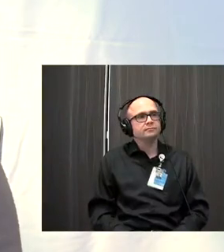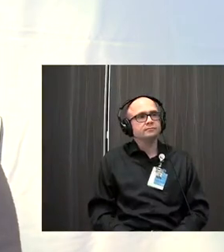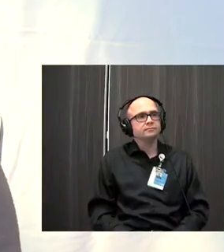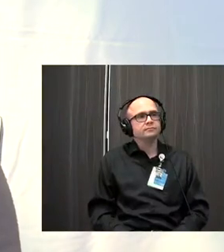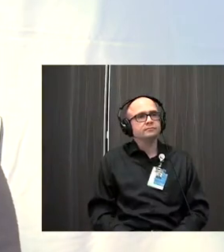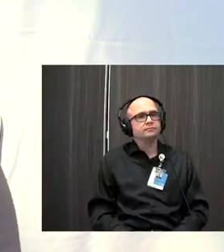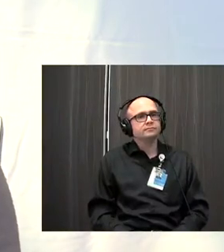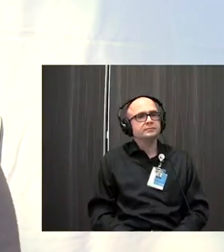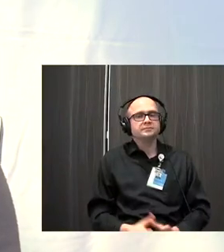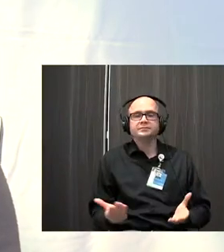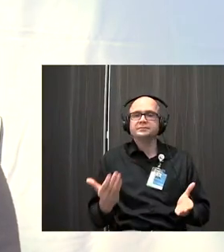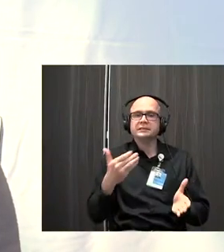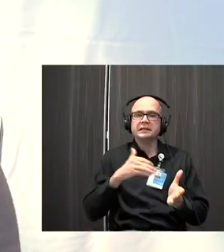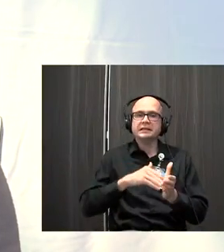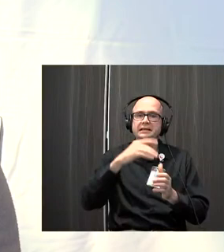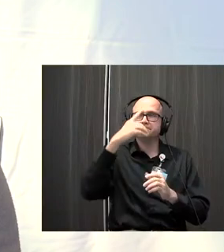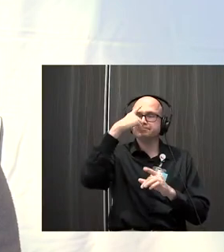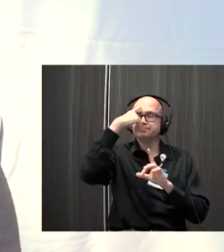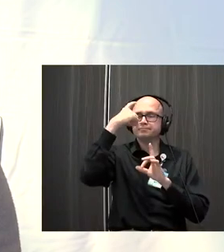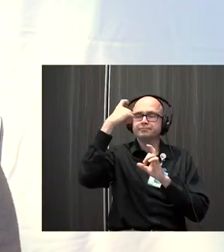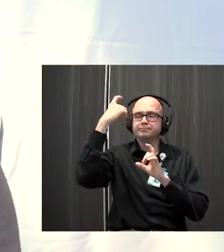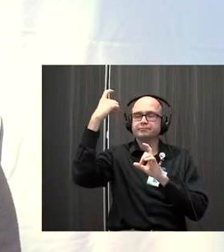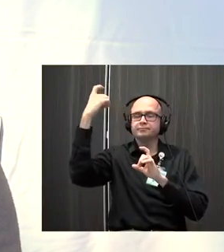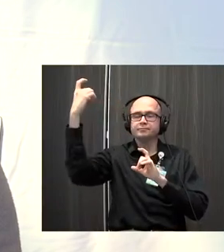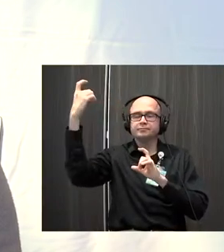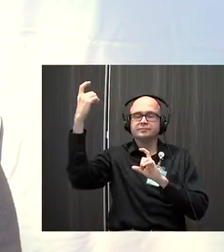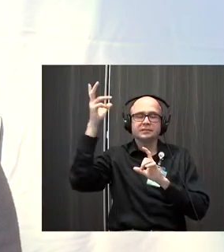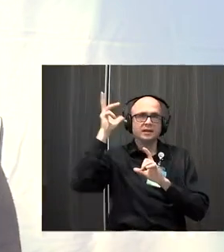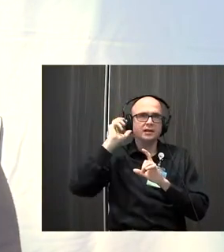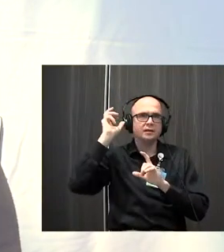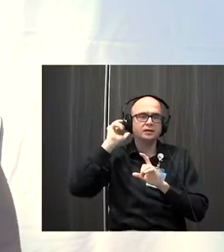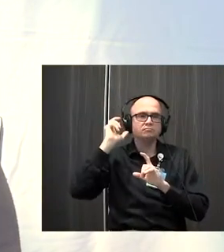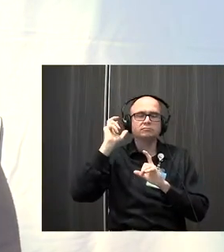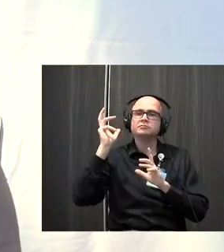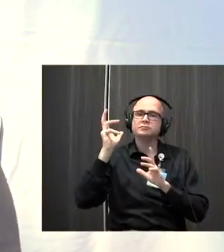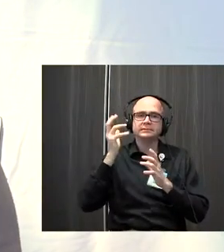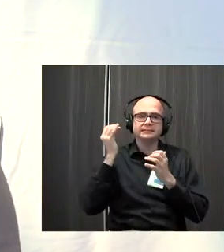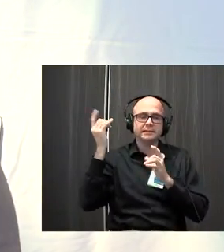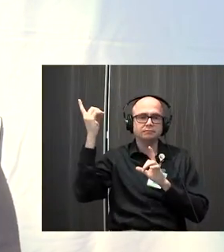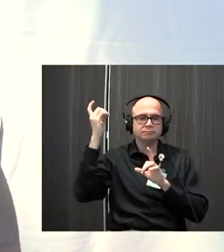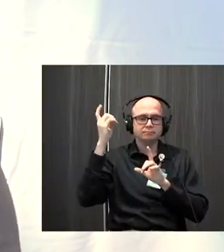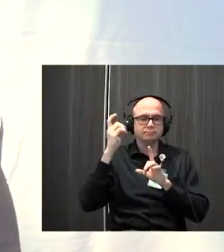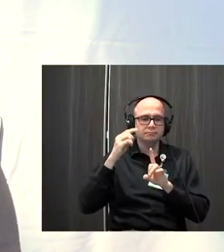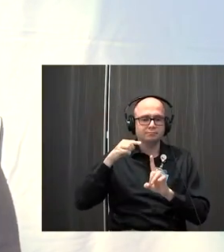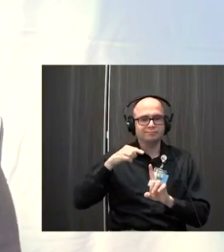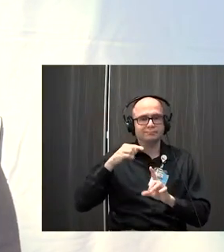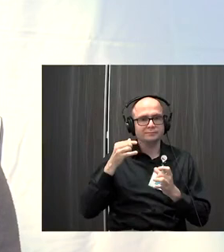And again, when your mind wanders or you hear noises, just come back to the present moment, to your breath.